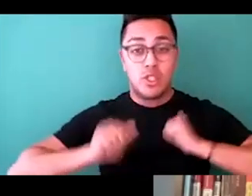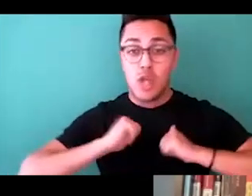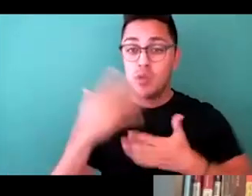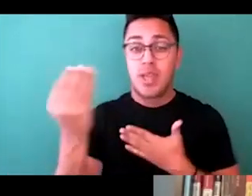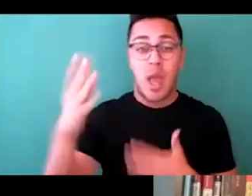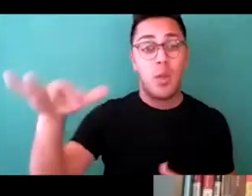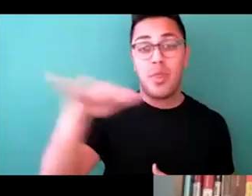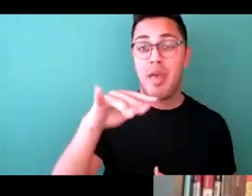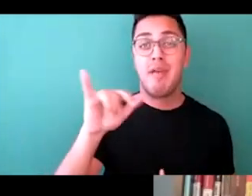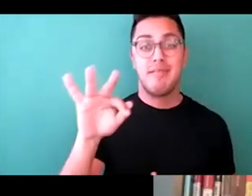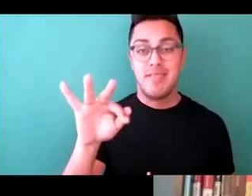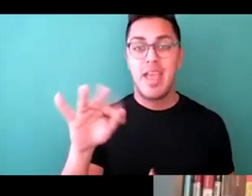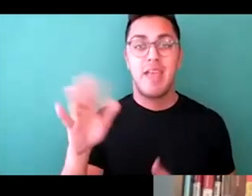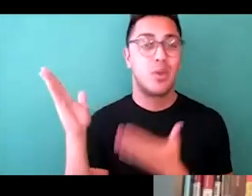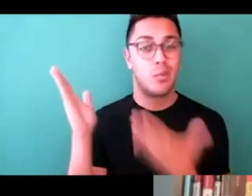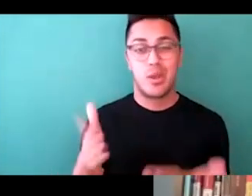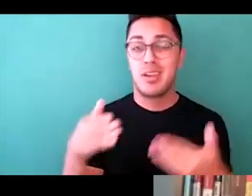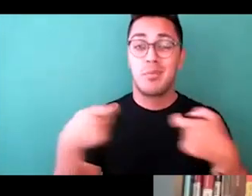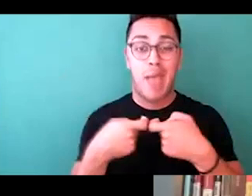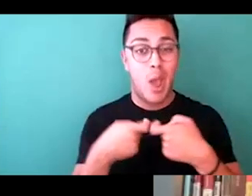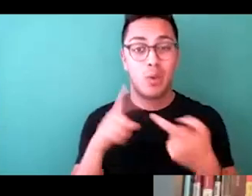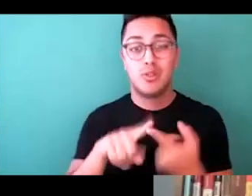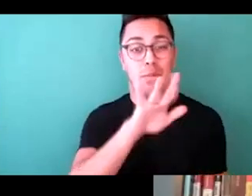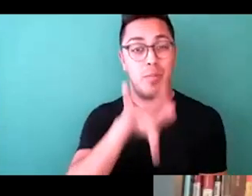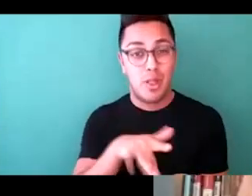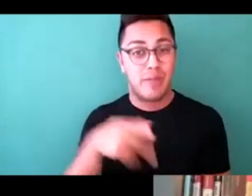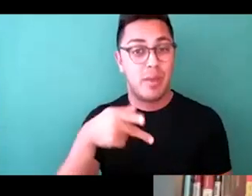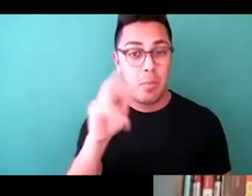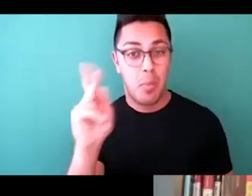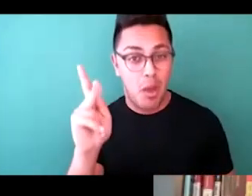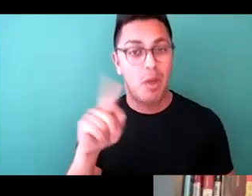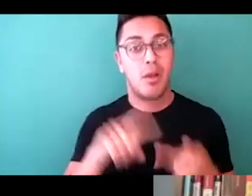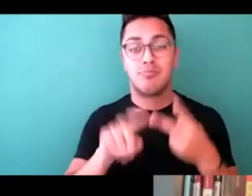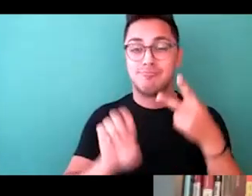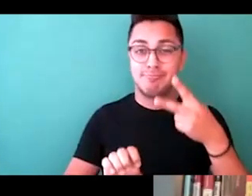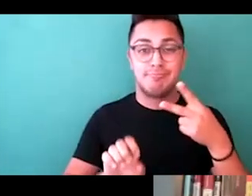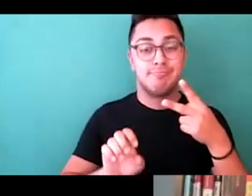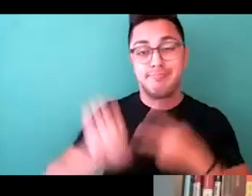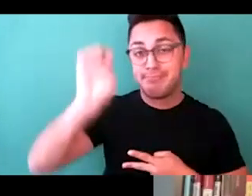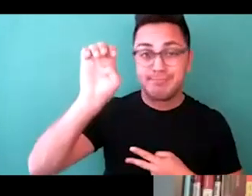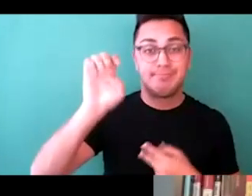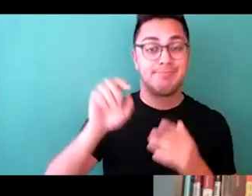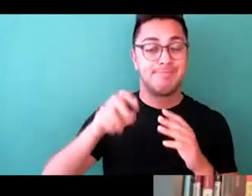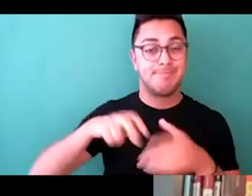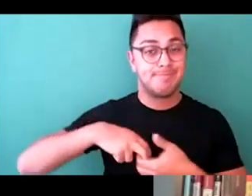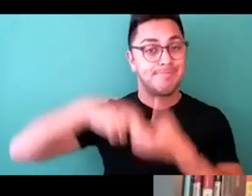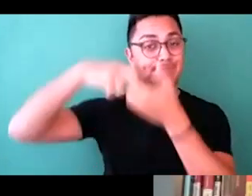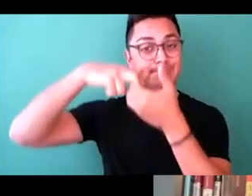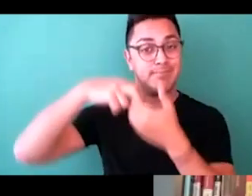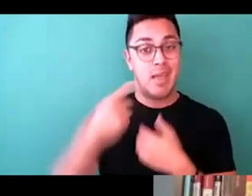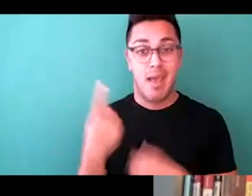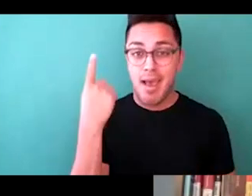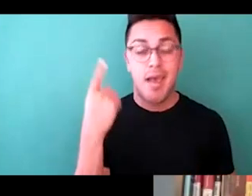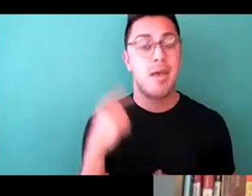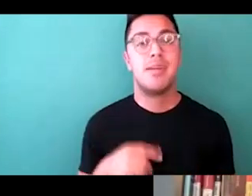power to the middle of a park, you know, if you're hoisting somebody up into the air. All of that is just as